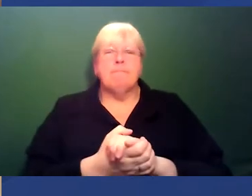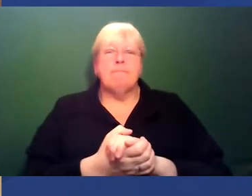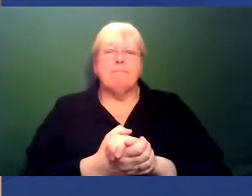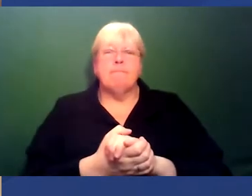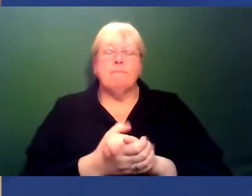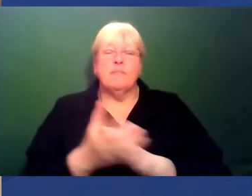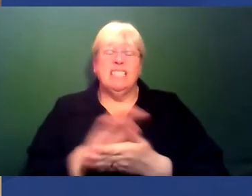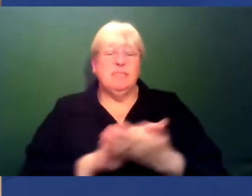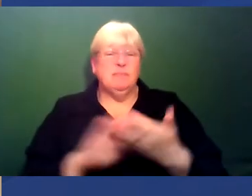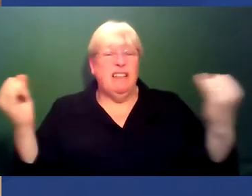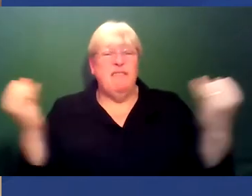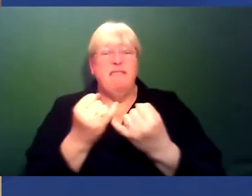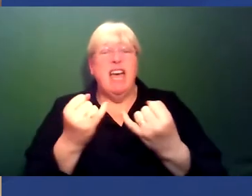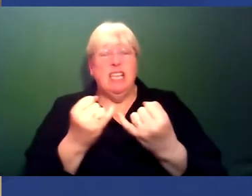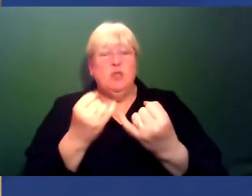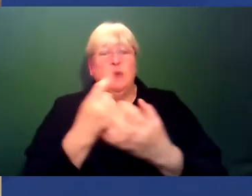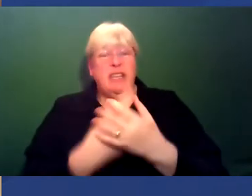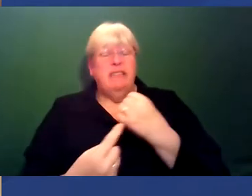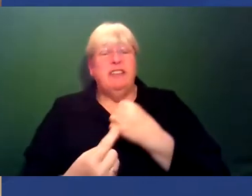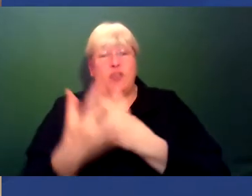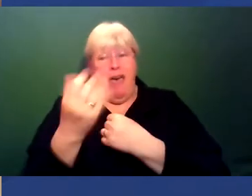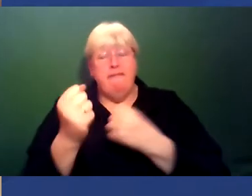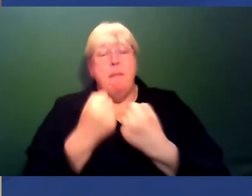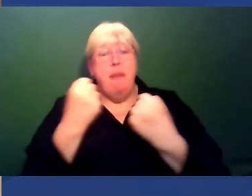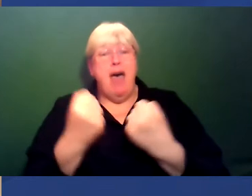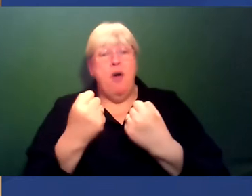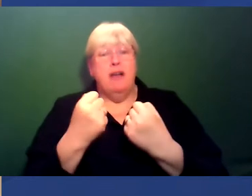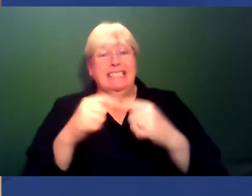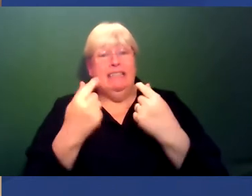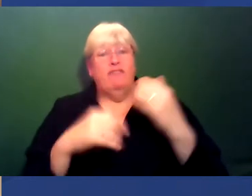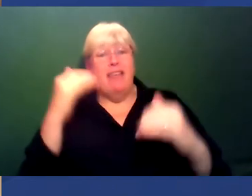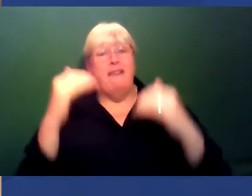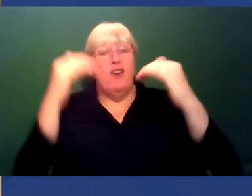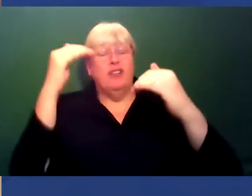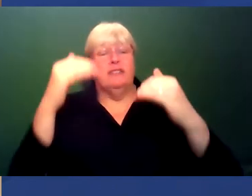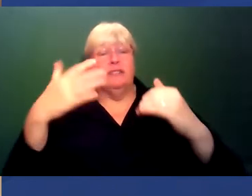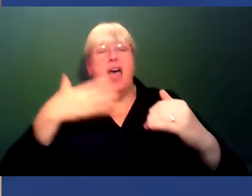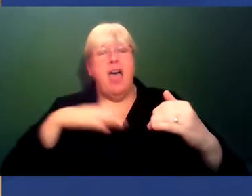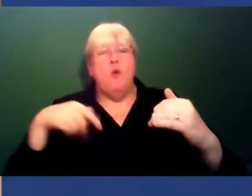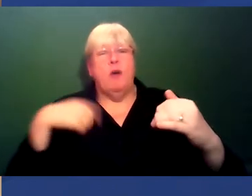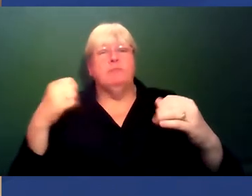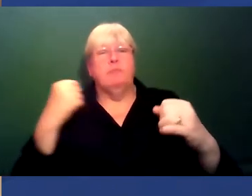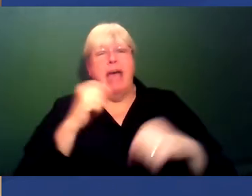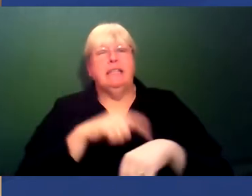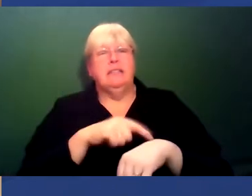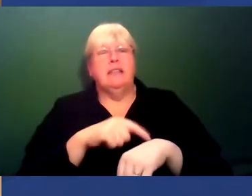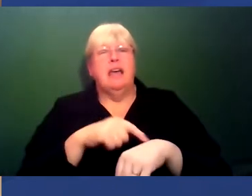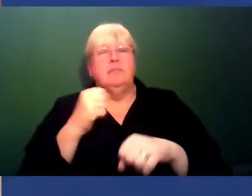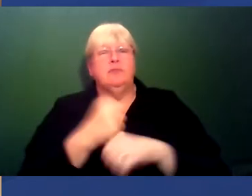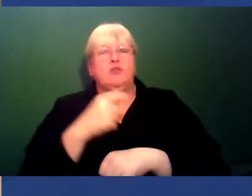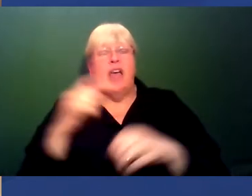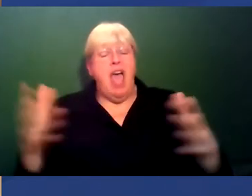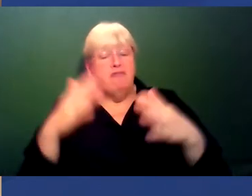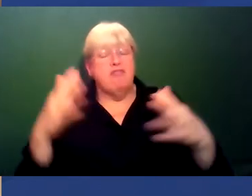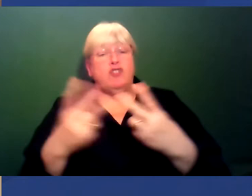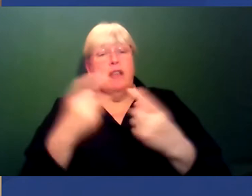fighting with some individuals who hold the reins of power at those levels. But that is where I want to spend some of my time and energy and I encourage others to do so.